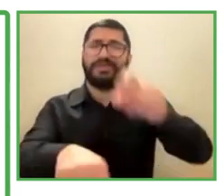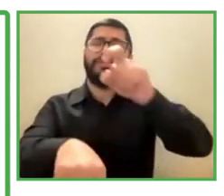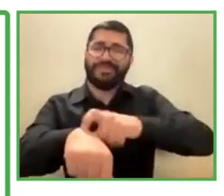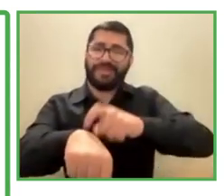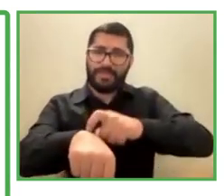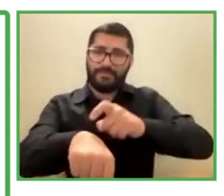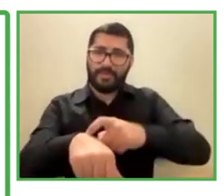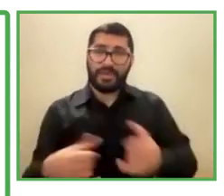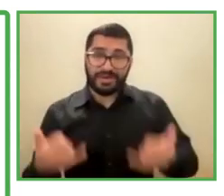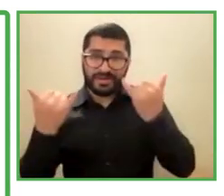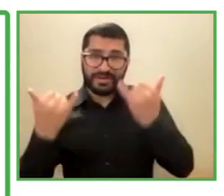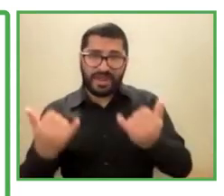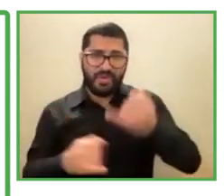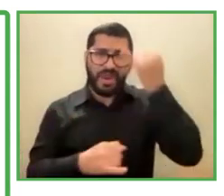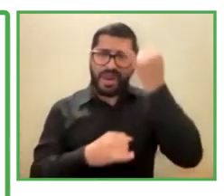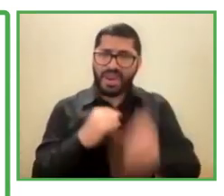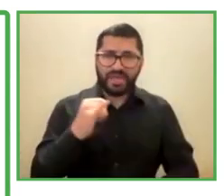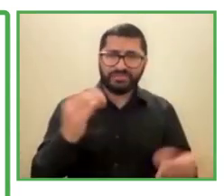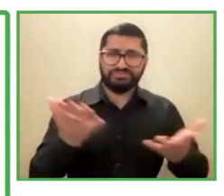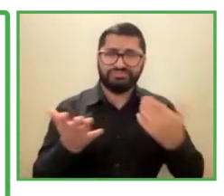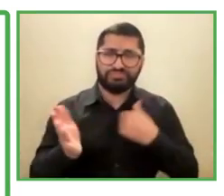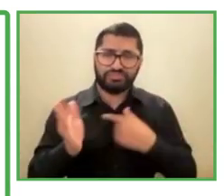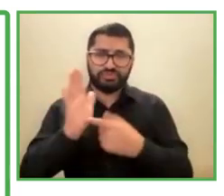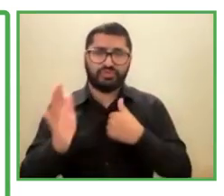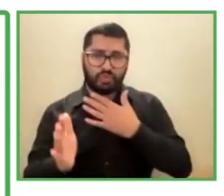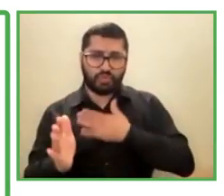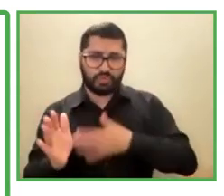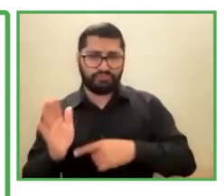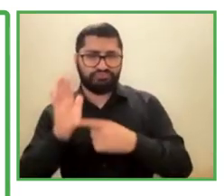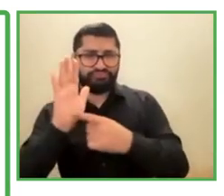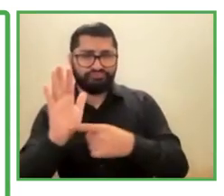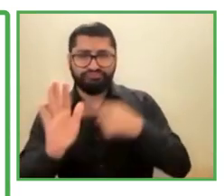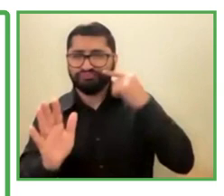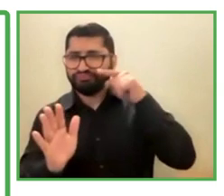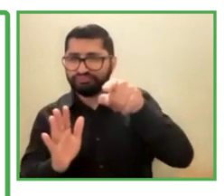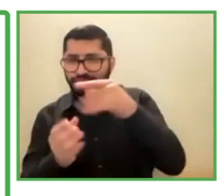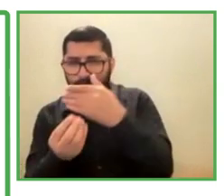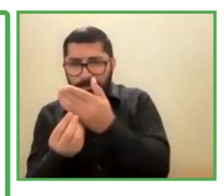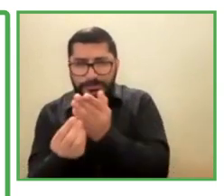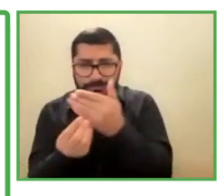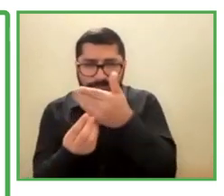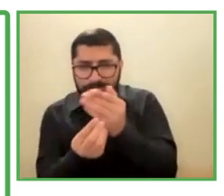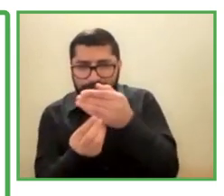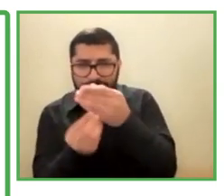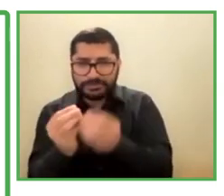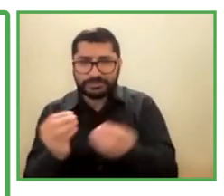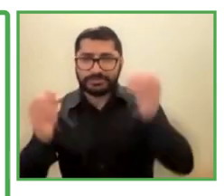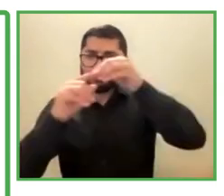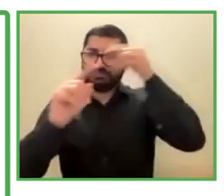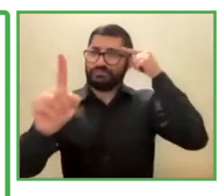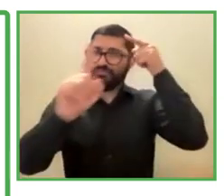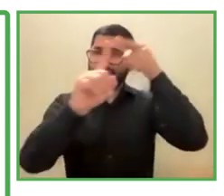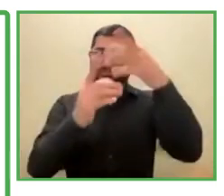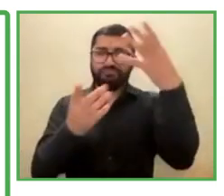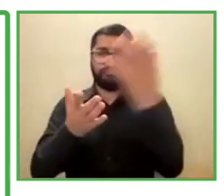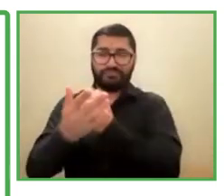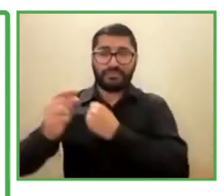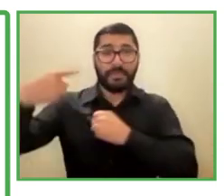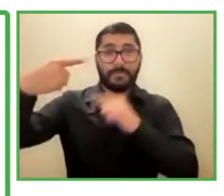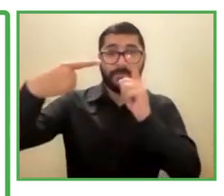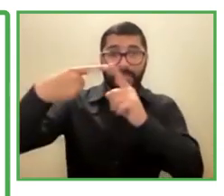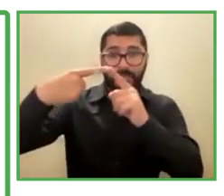To close, just to convey what we talked of, the recipe or what is the secret sauce.